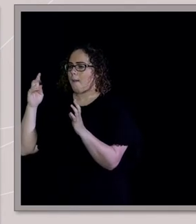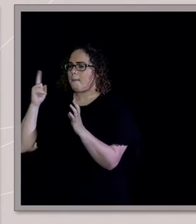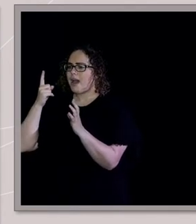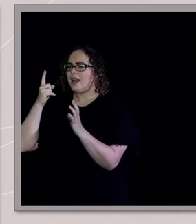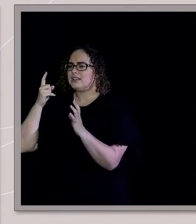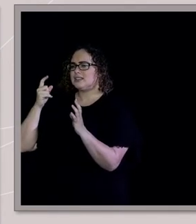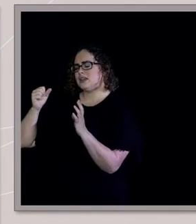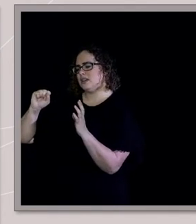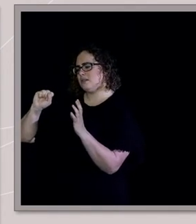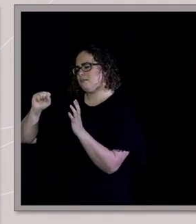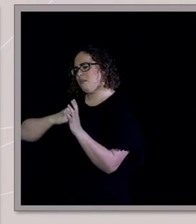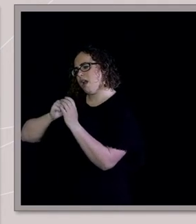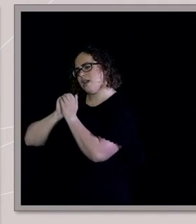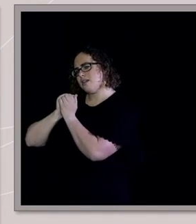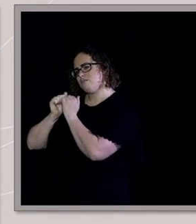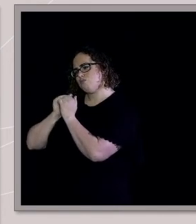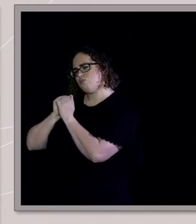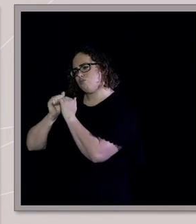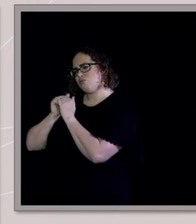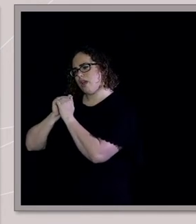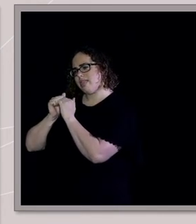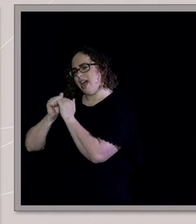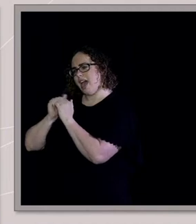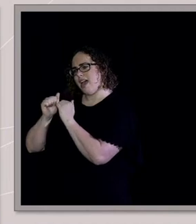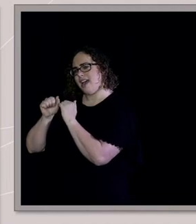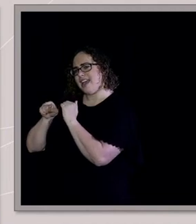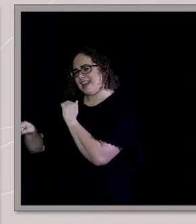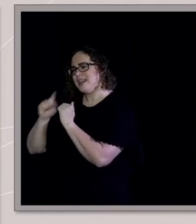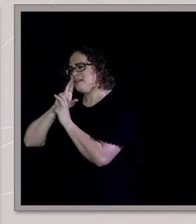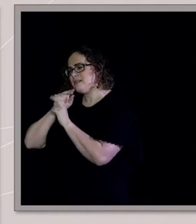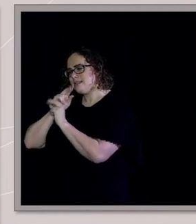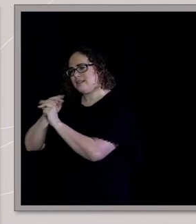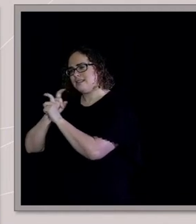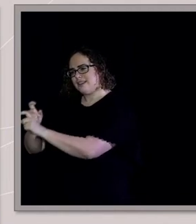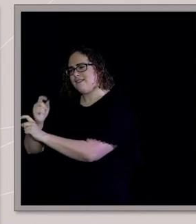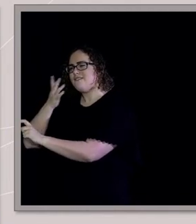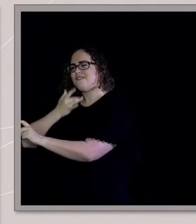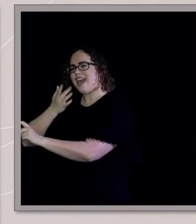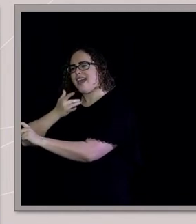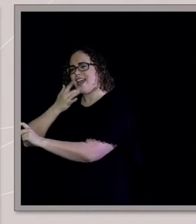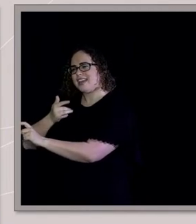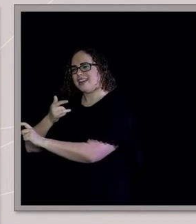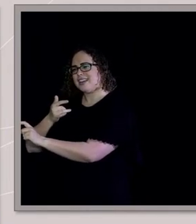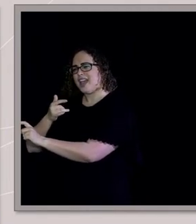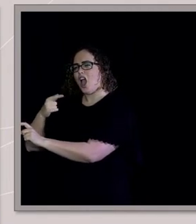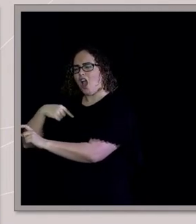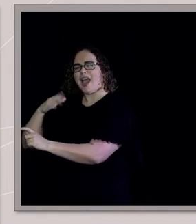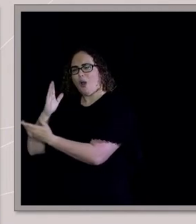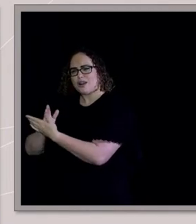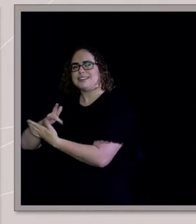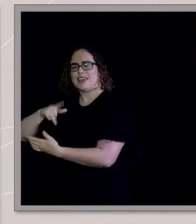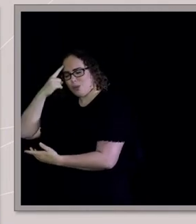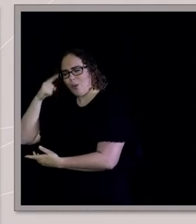with his simplistic, fake-sounding tongue. Like, he's faking it. He's faking it.